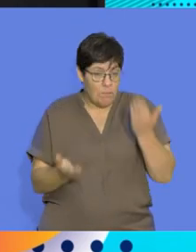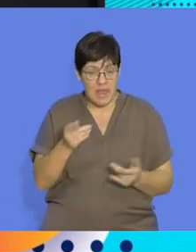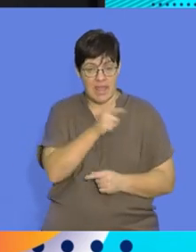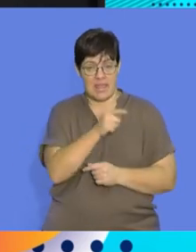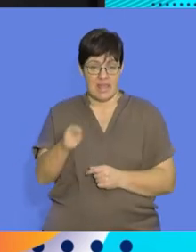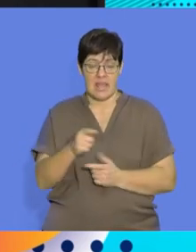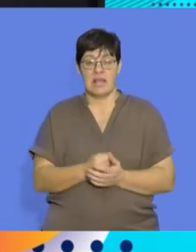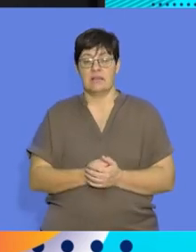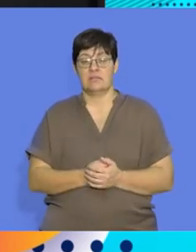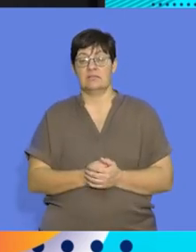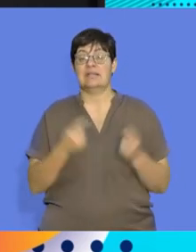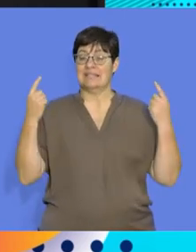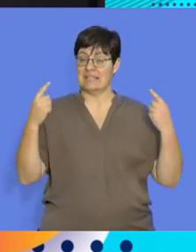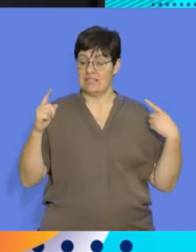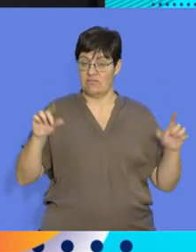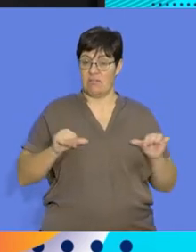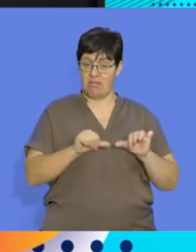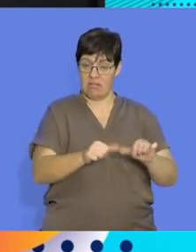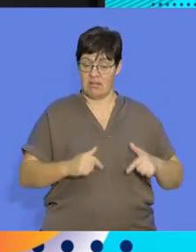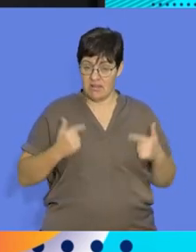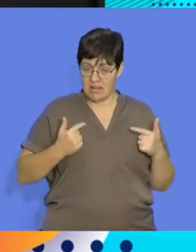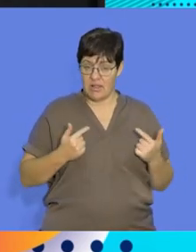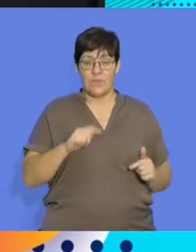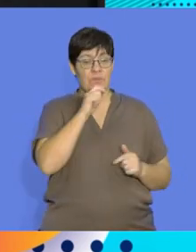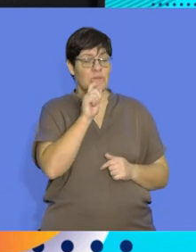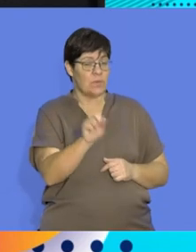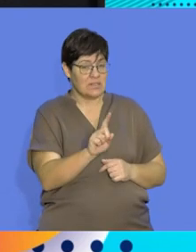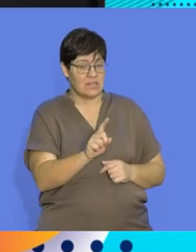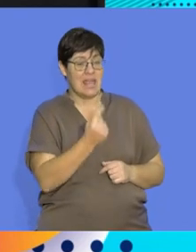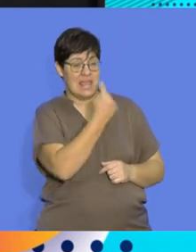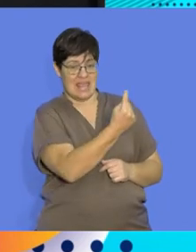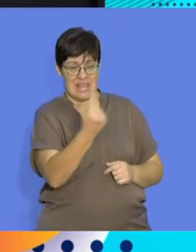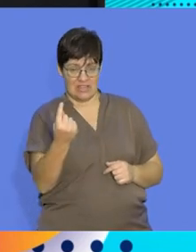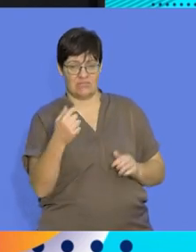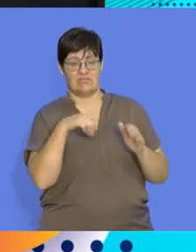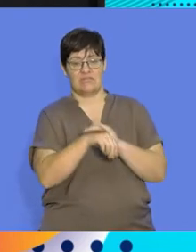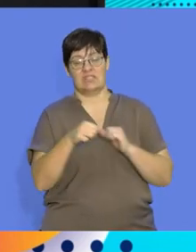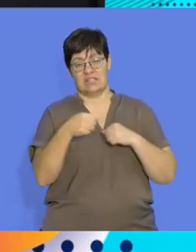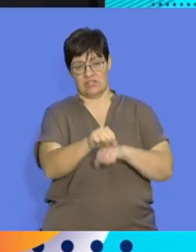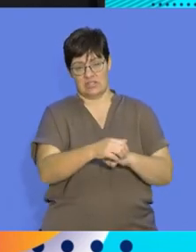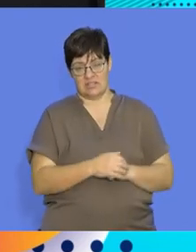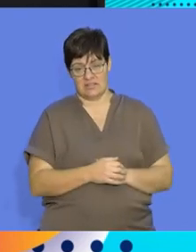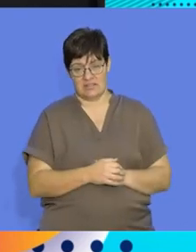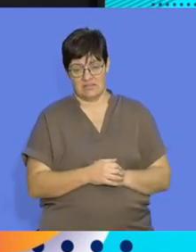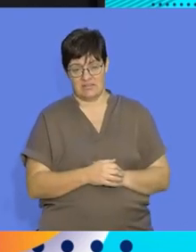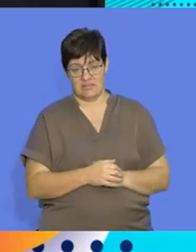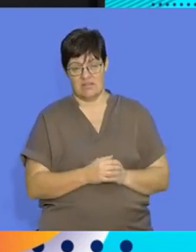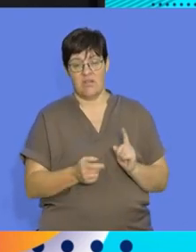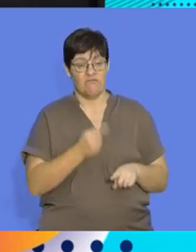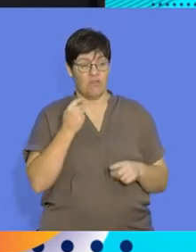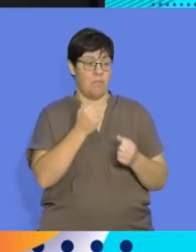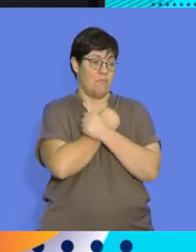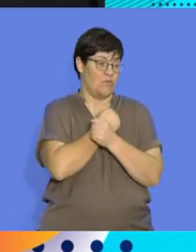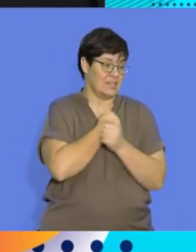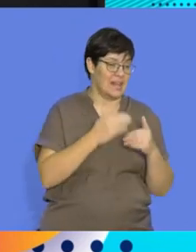we've compared them and how they successfully survive using each of the unique reproductive strategies. From